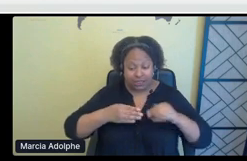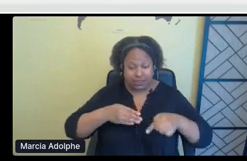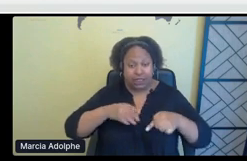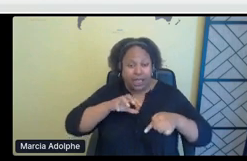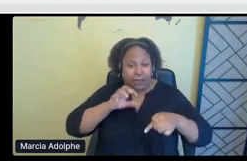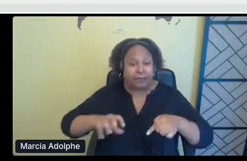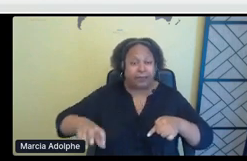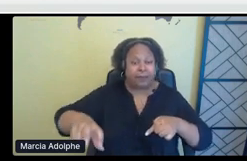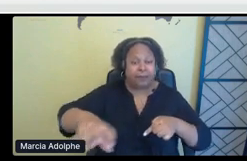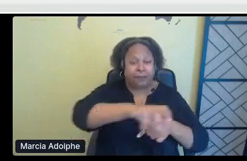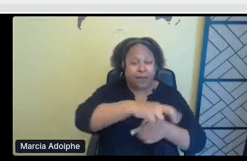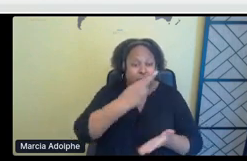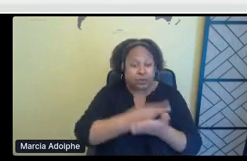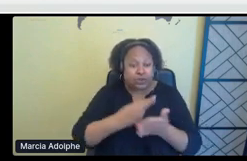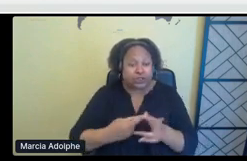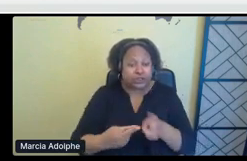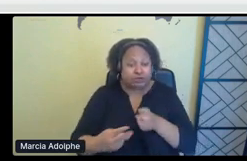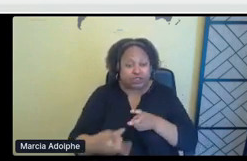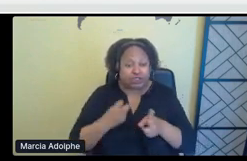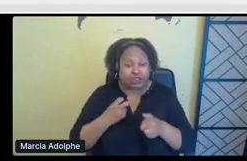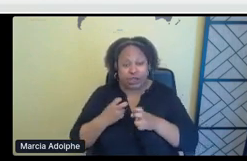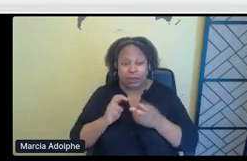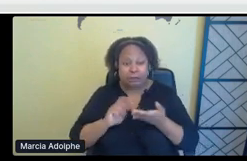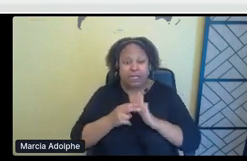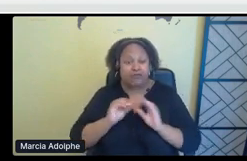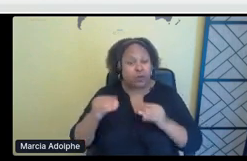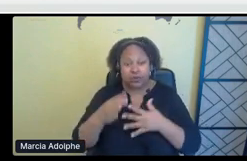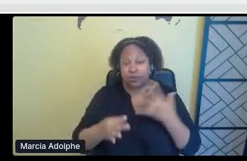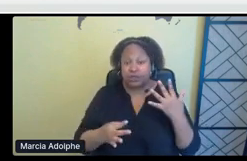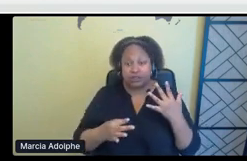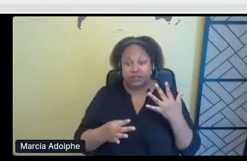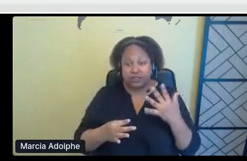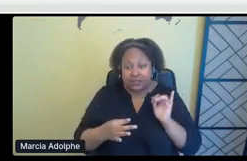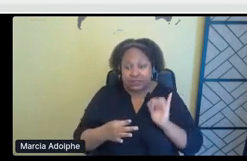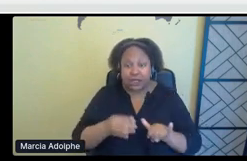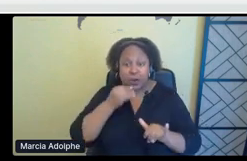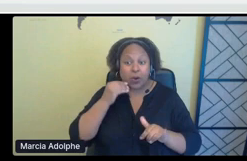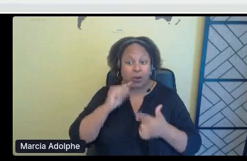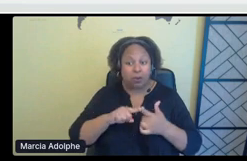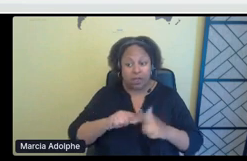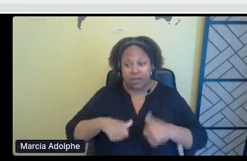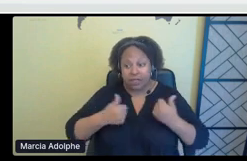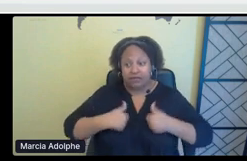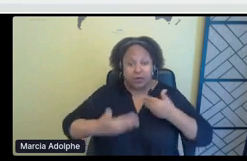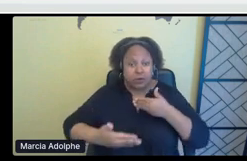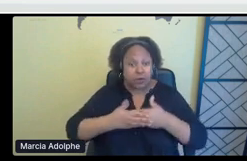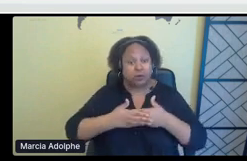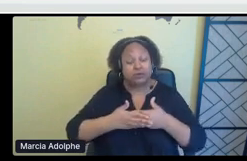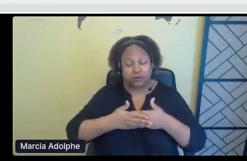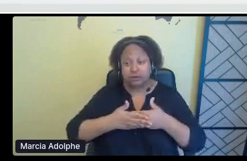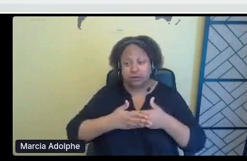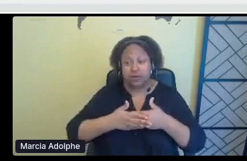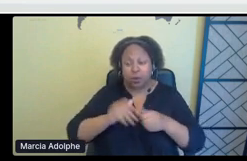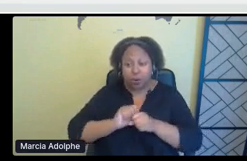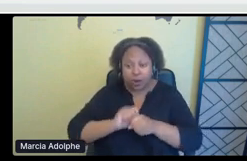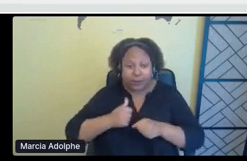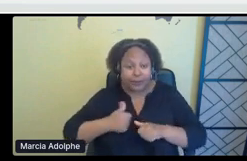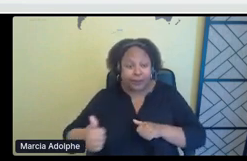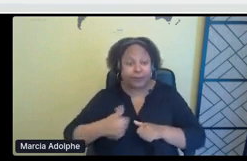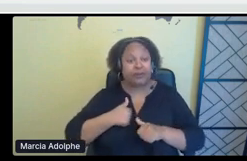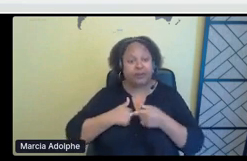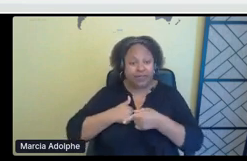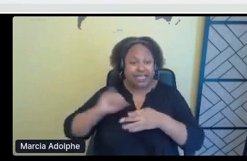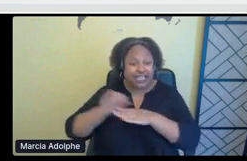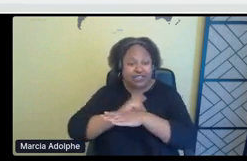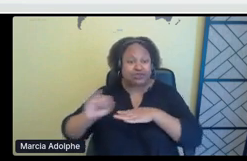community, to live at home, to be on our territory, um, to work with the industry that's literally destroying our homelands. I chose